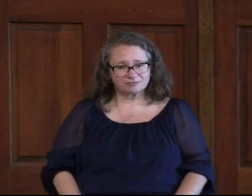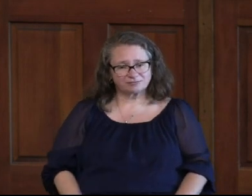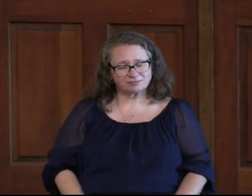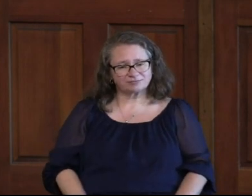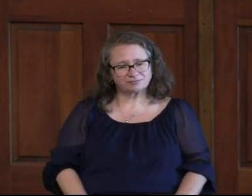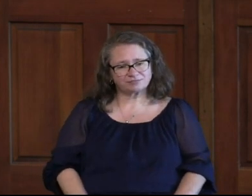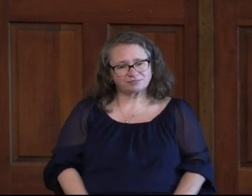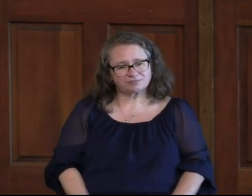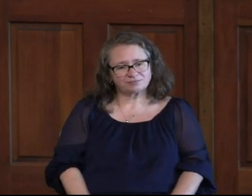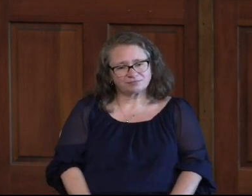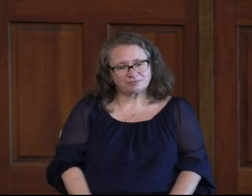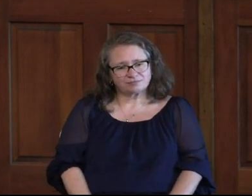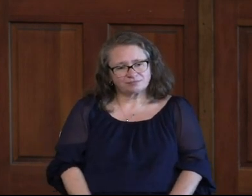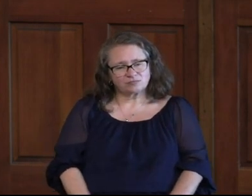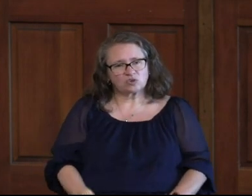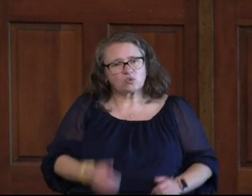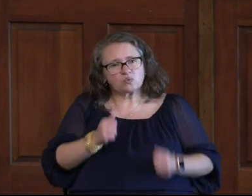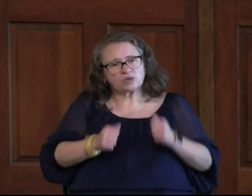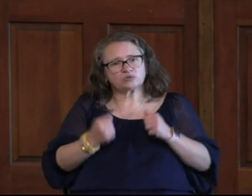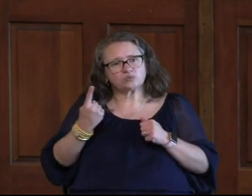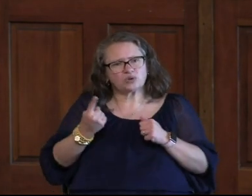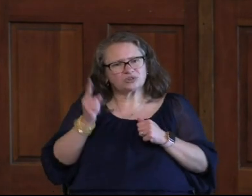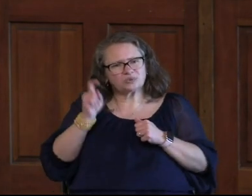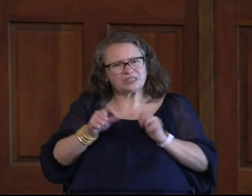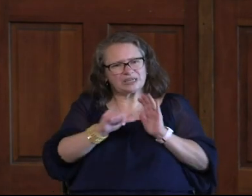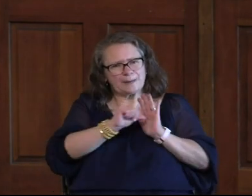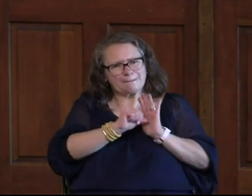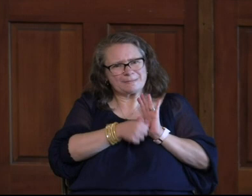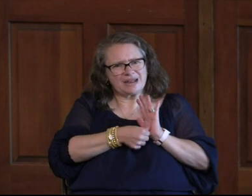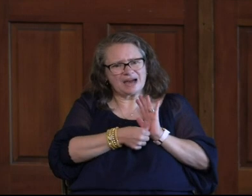These Are Truths What Which One Of These Truths Do You Need To